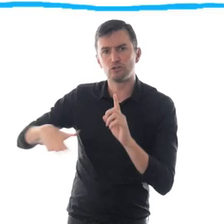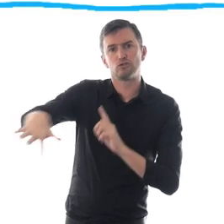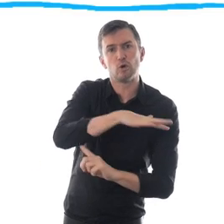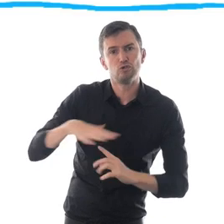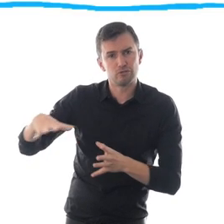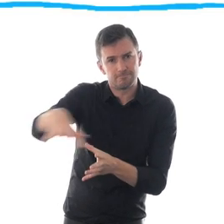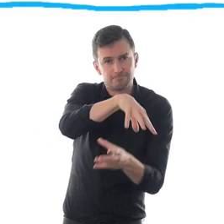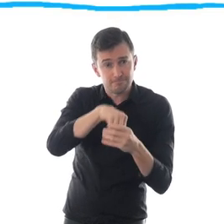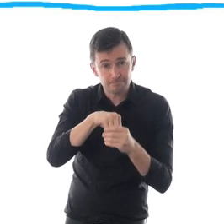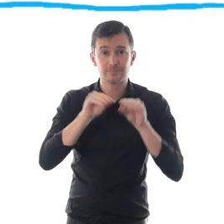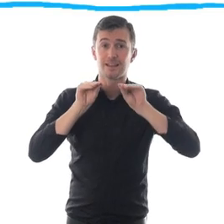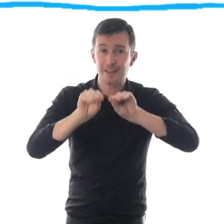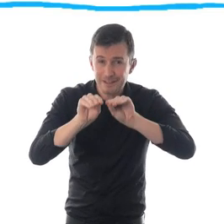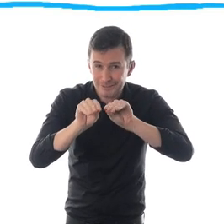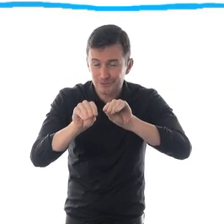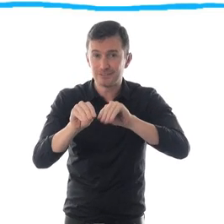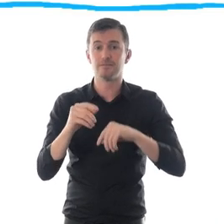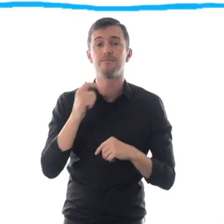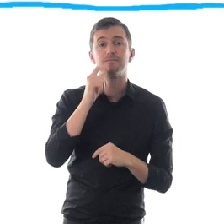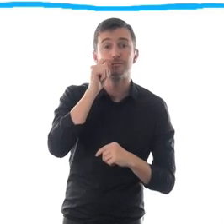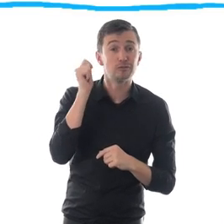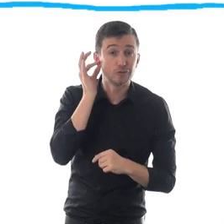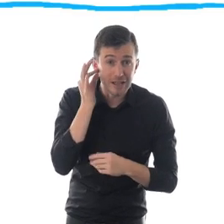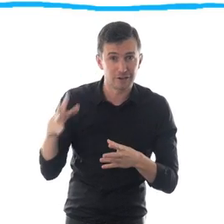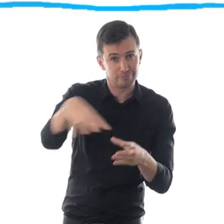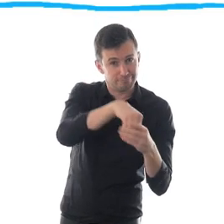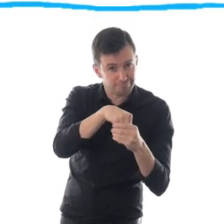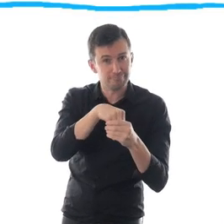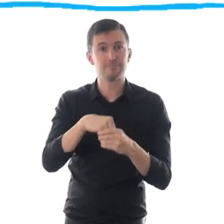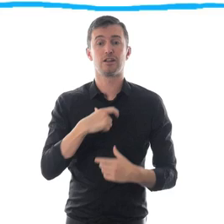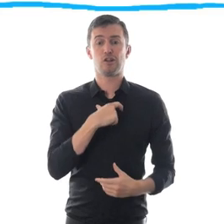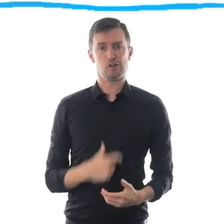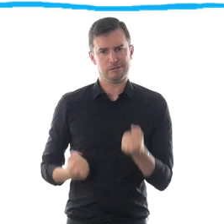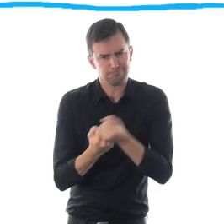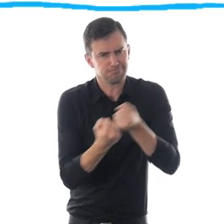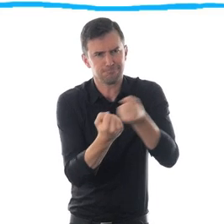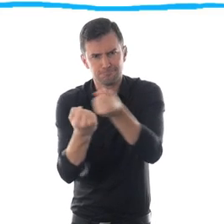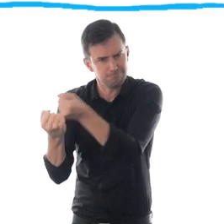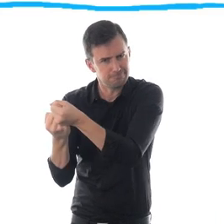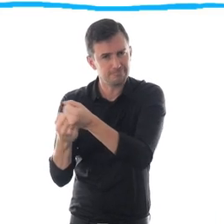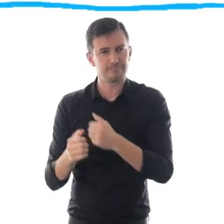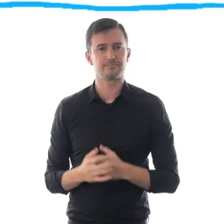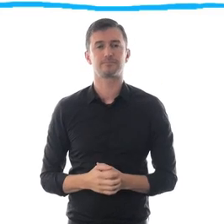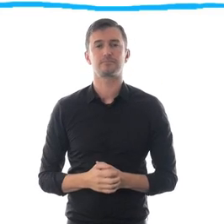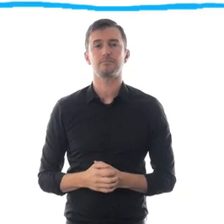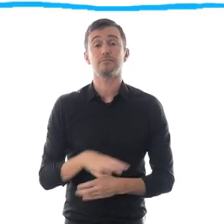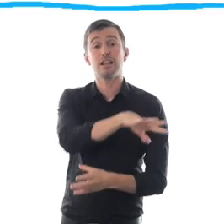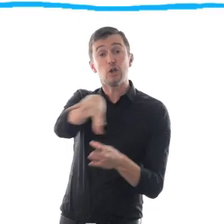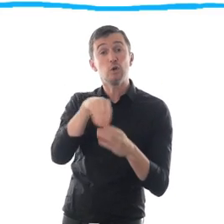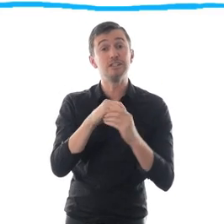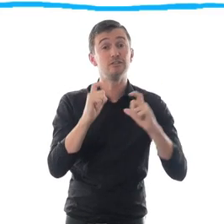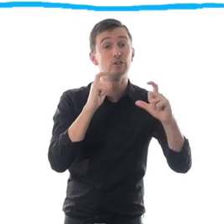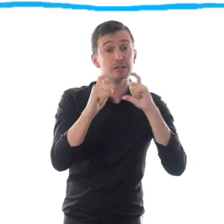Inclusive communication is about diversity. It's about including boys and girls and men and women from different races,